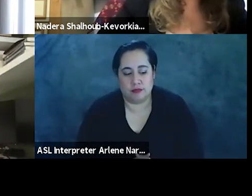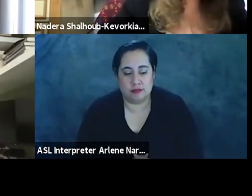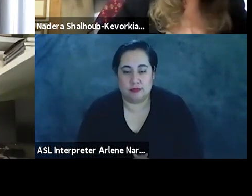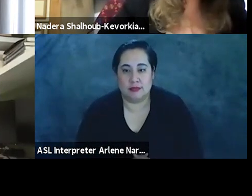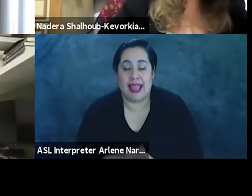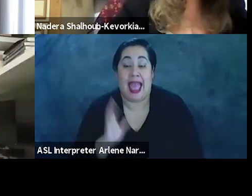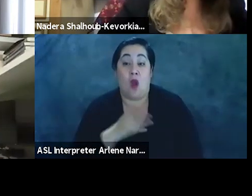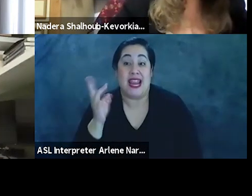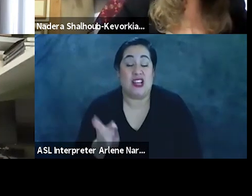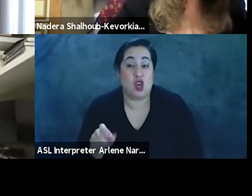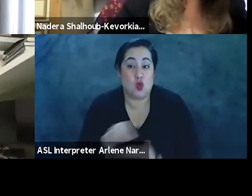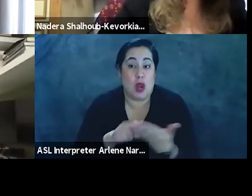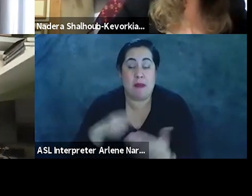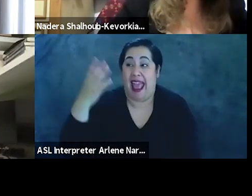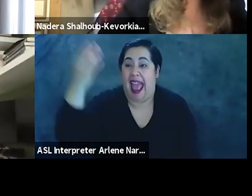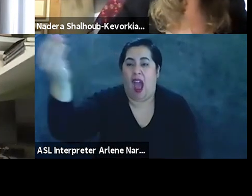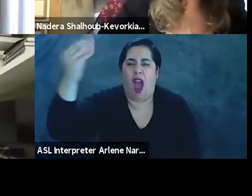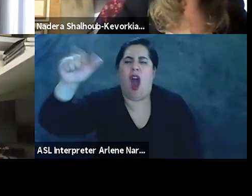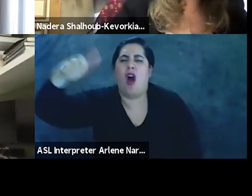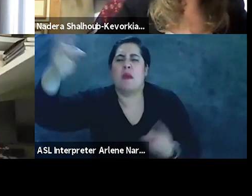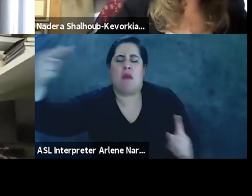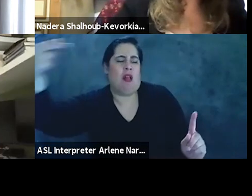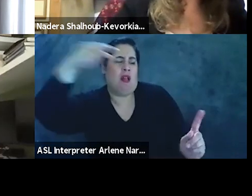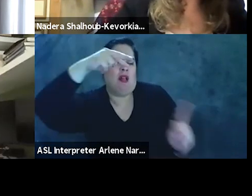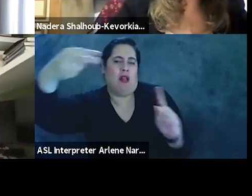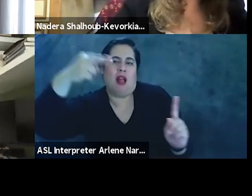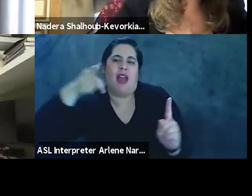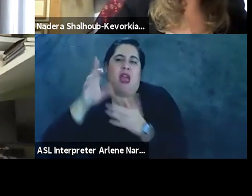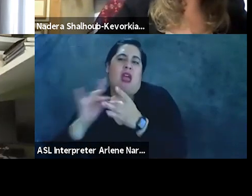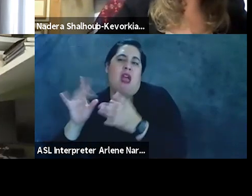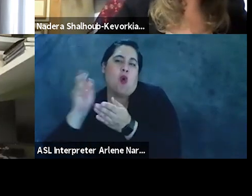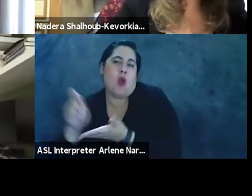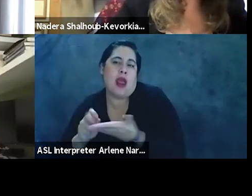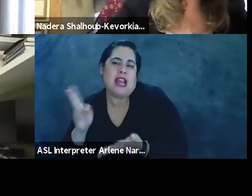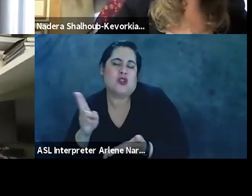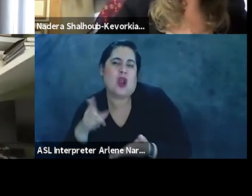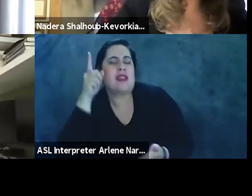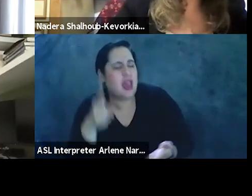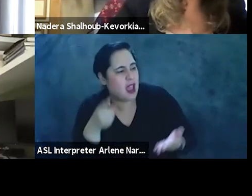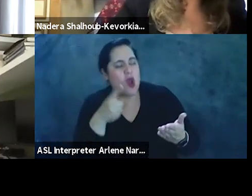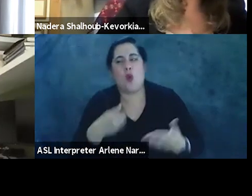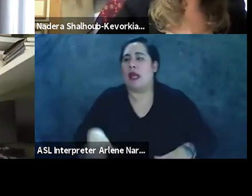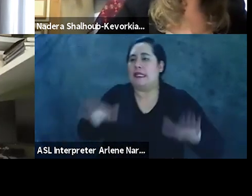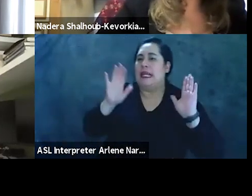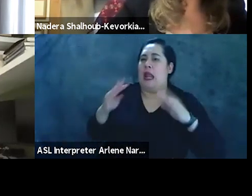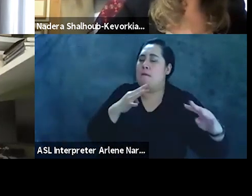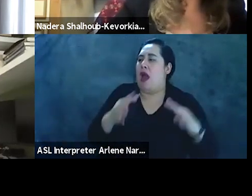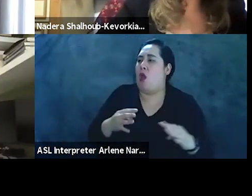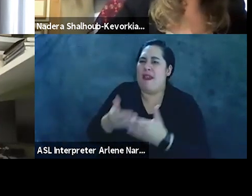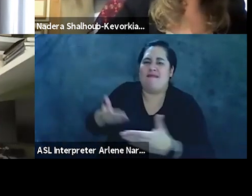Our history is written by outsiders, and we have conceded the battle in advance, and we continue to concede and concede more and concede again,